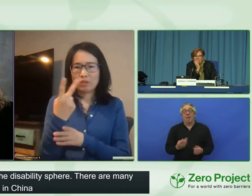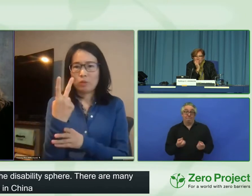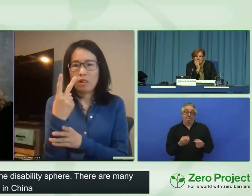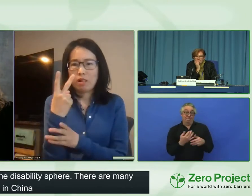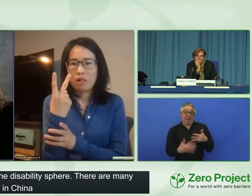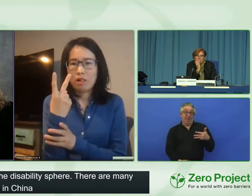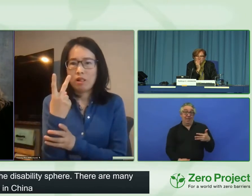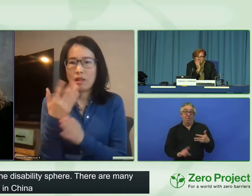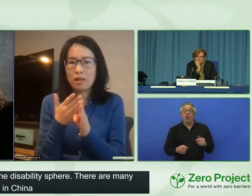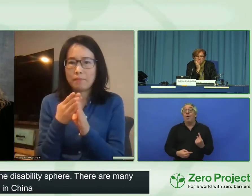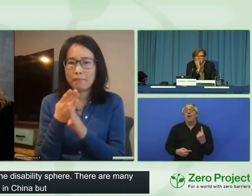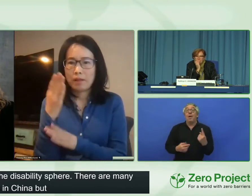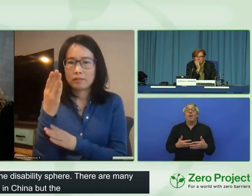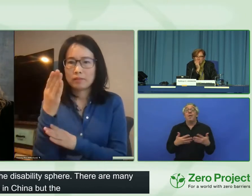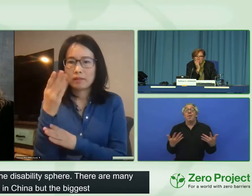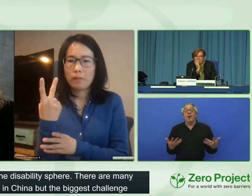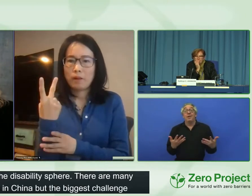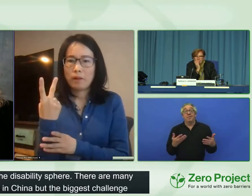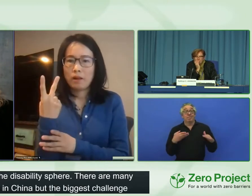to education.